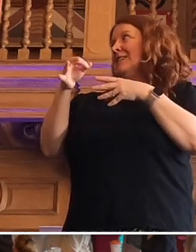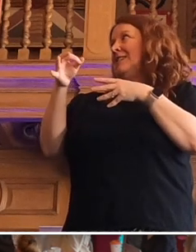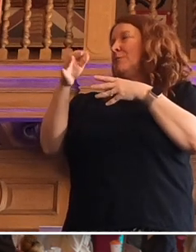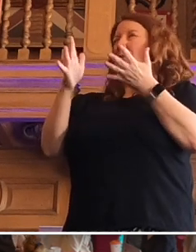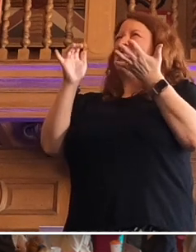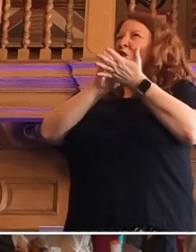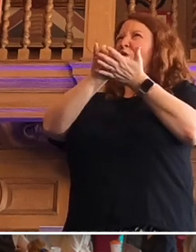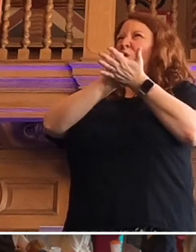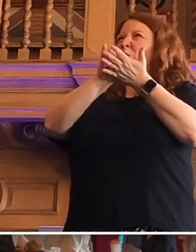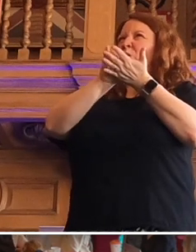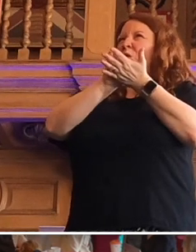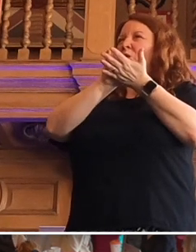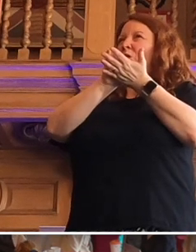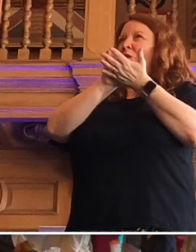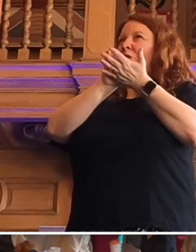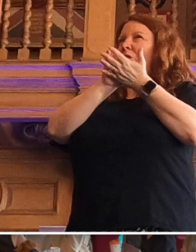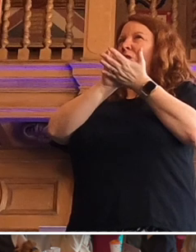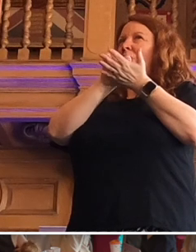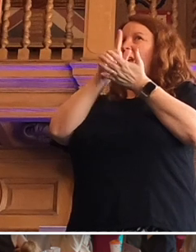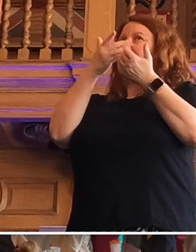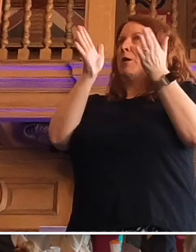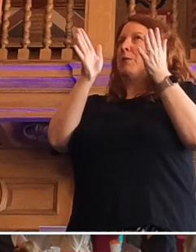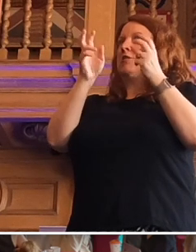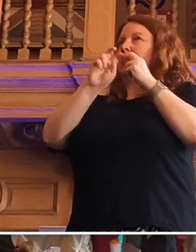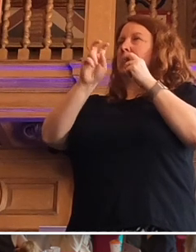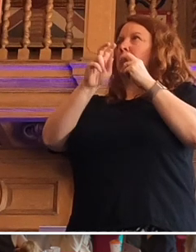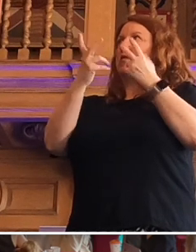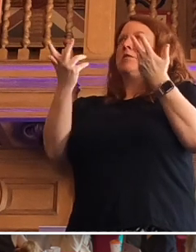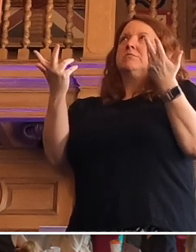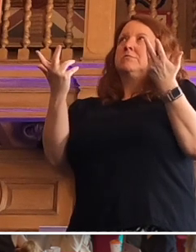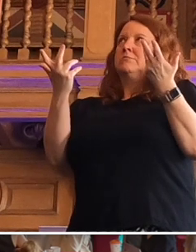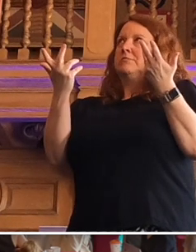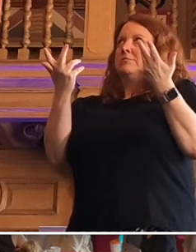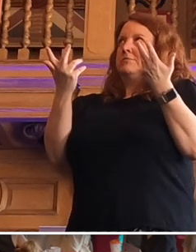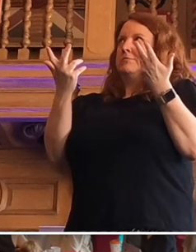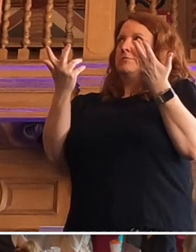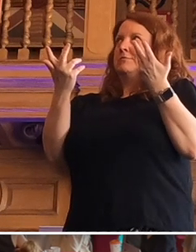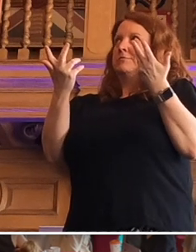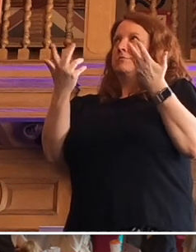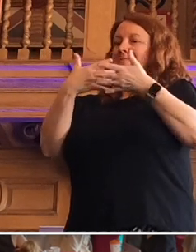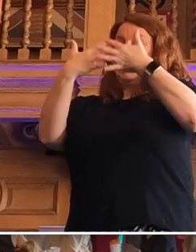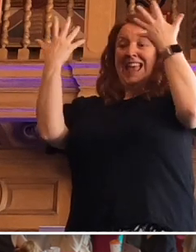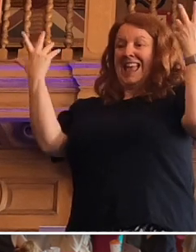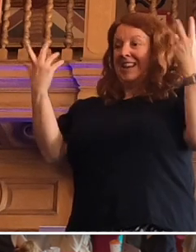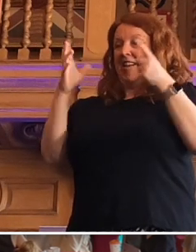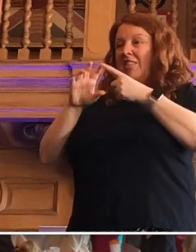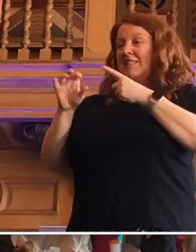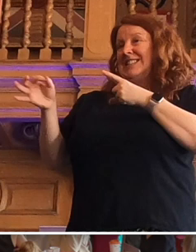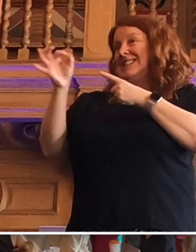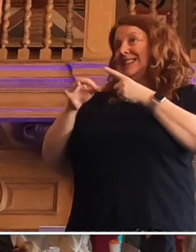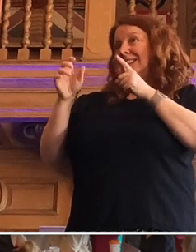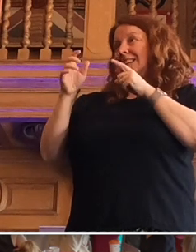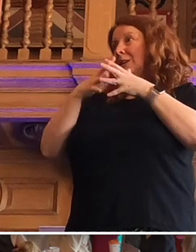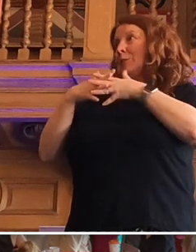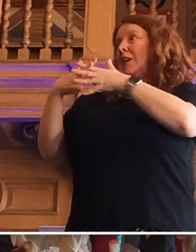New York, because it does actually have public transport, but in virtually any other American city,